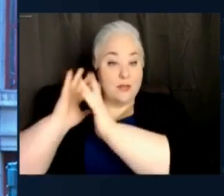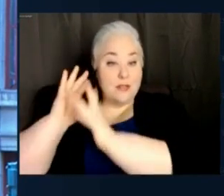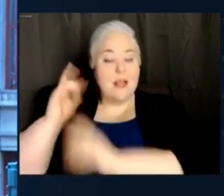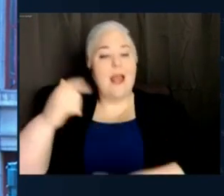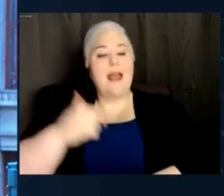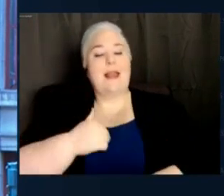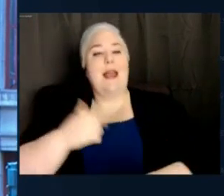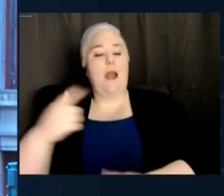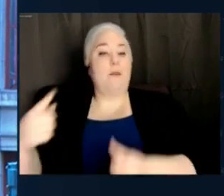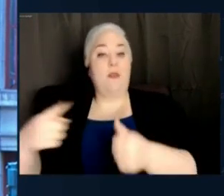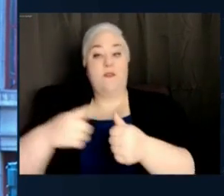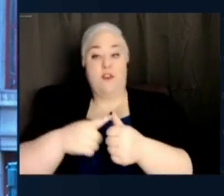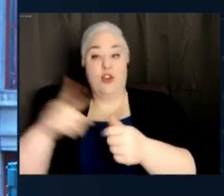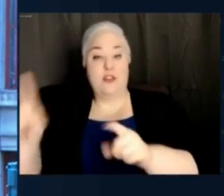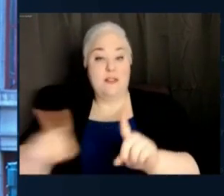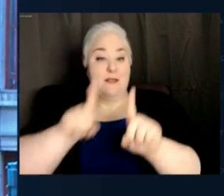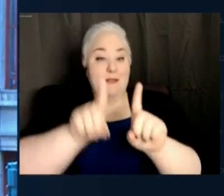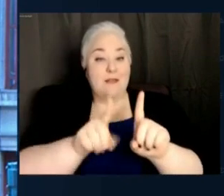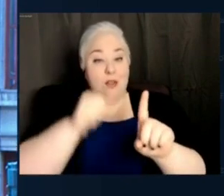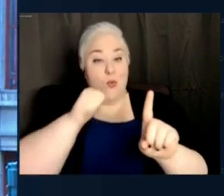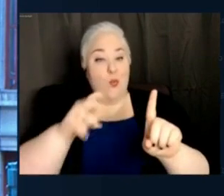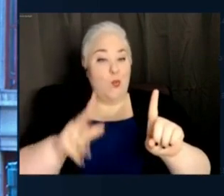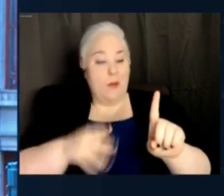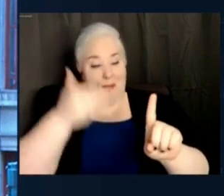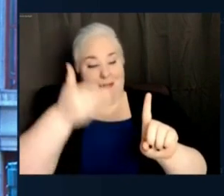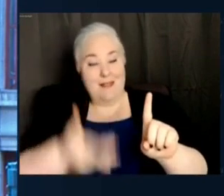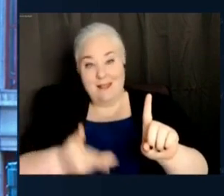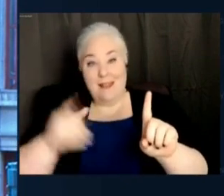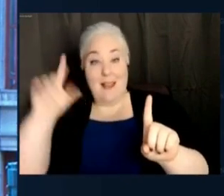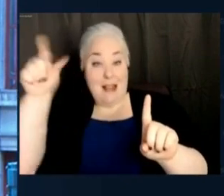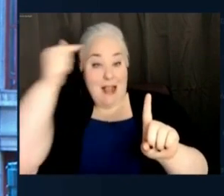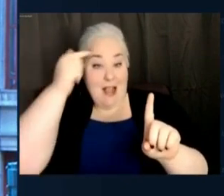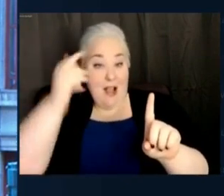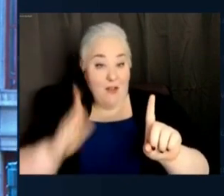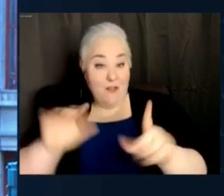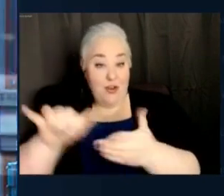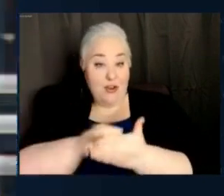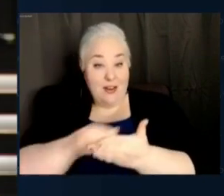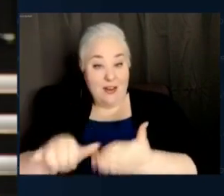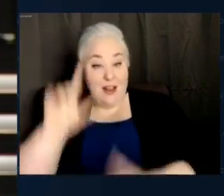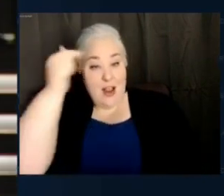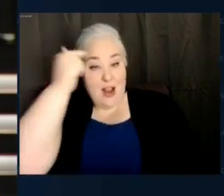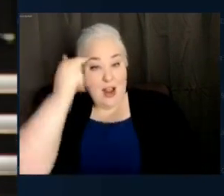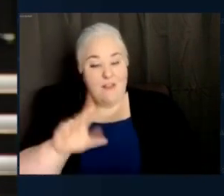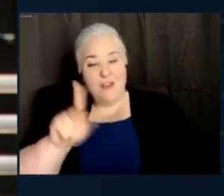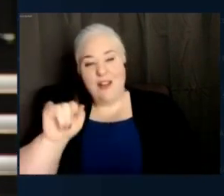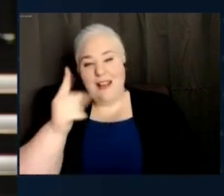the first woman ever elected to Governor of New York, Governor Decafeney Hokel.